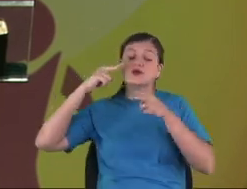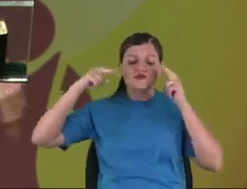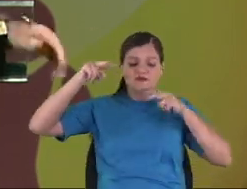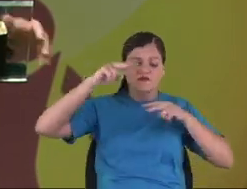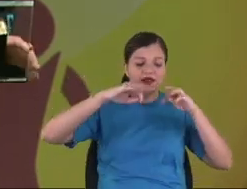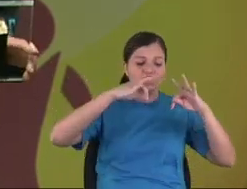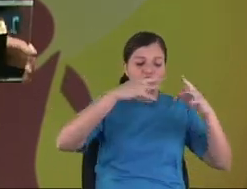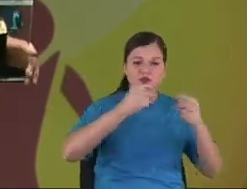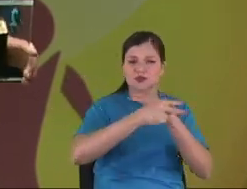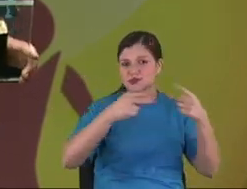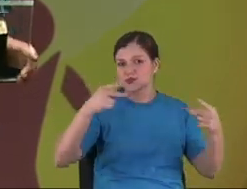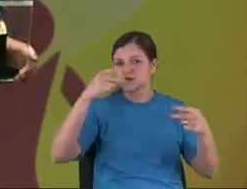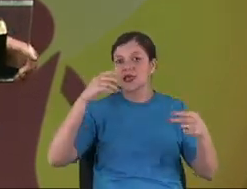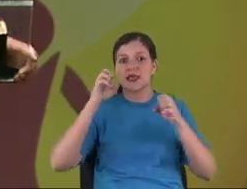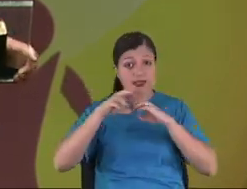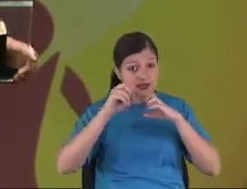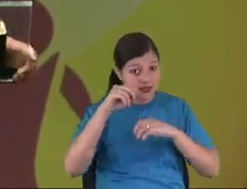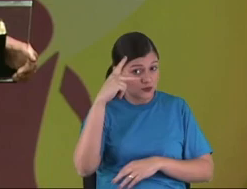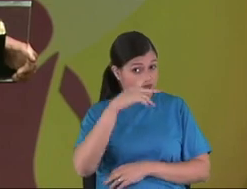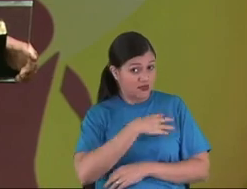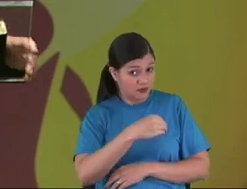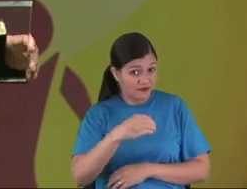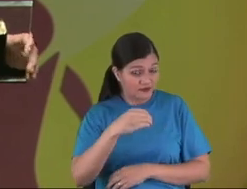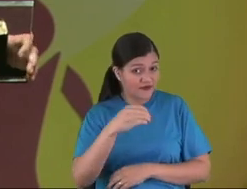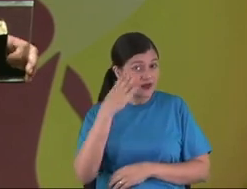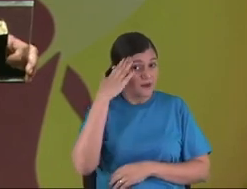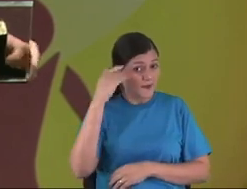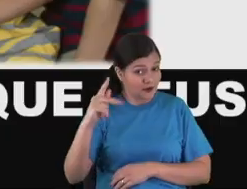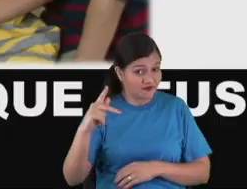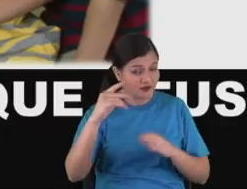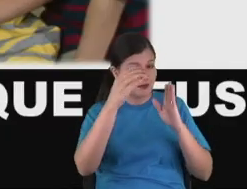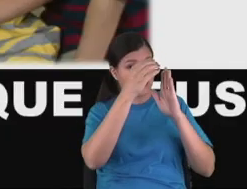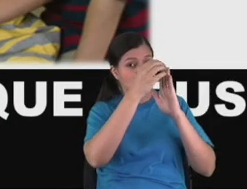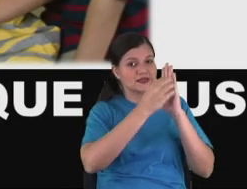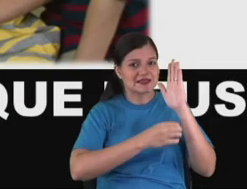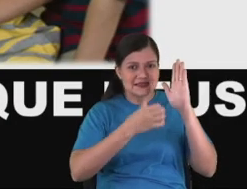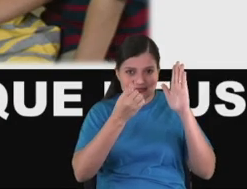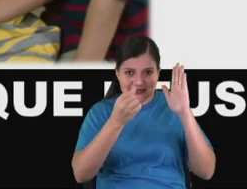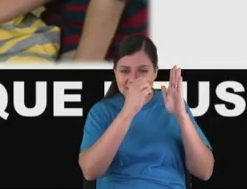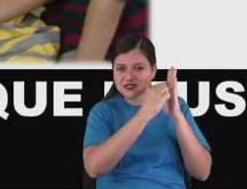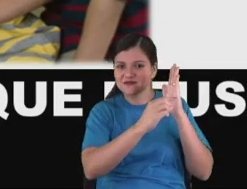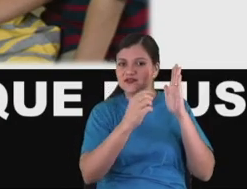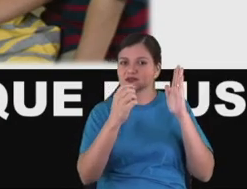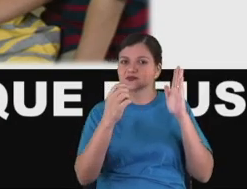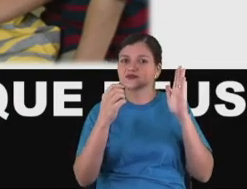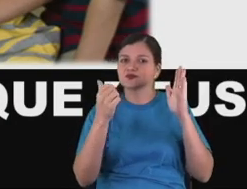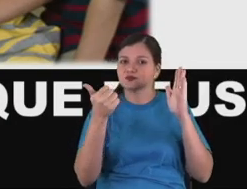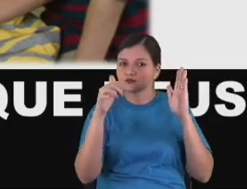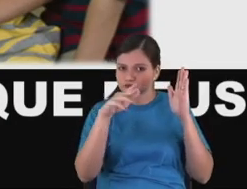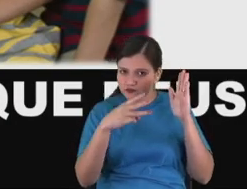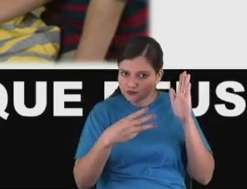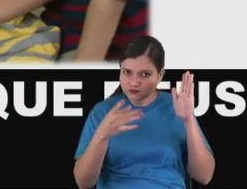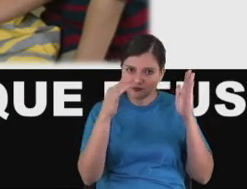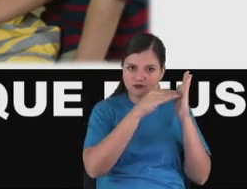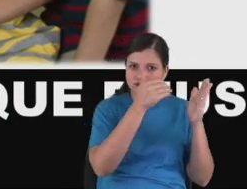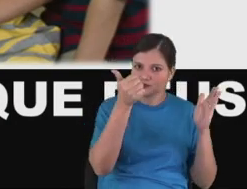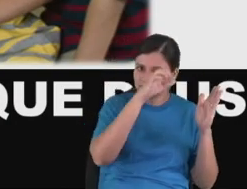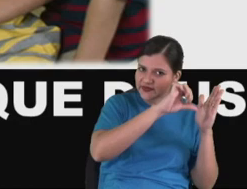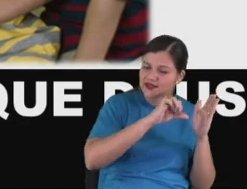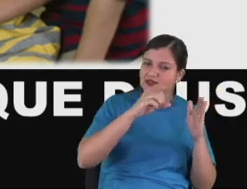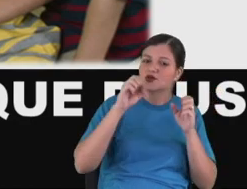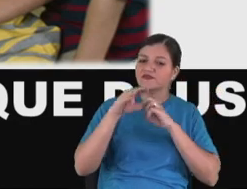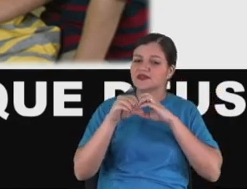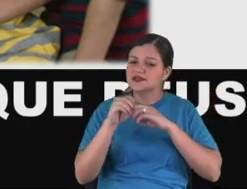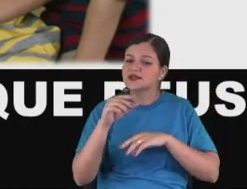13, Proverbs 6, 17-18. Teach about the seven sins that